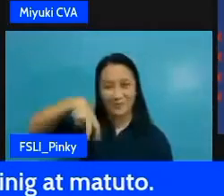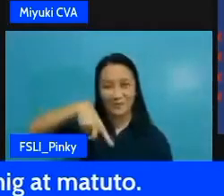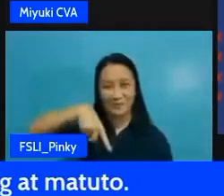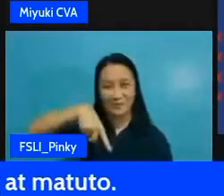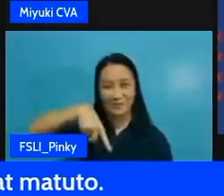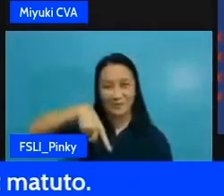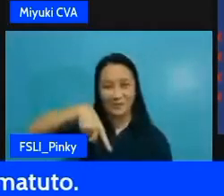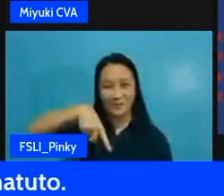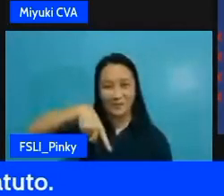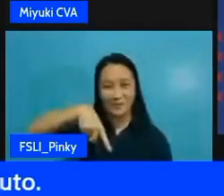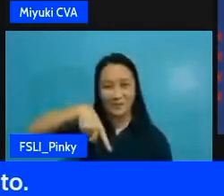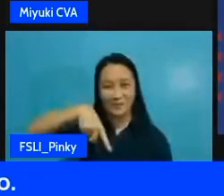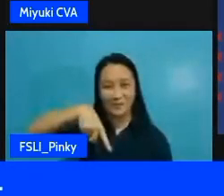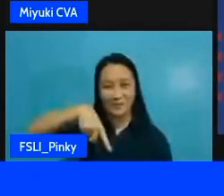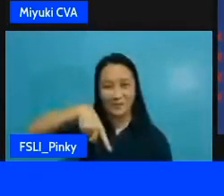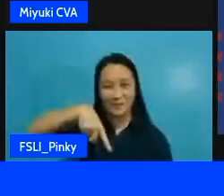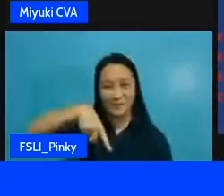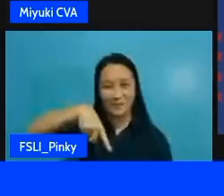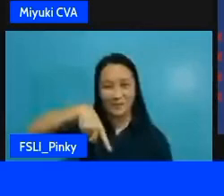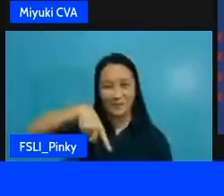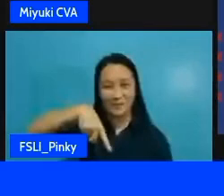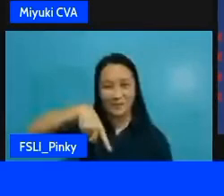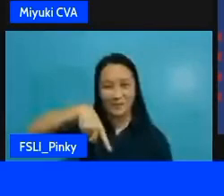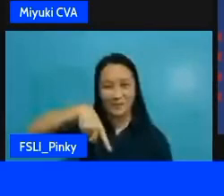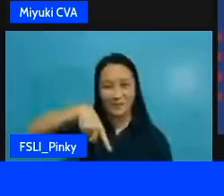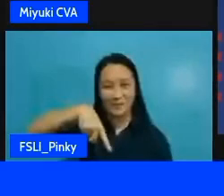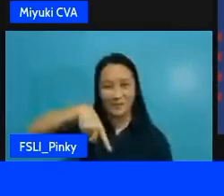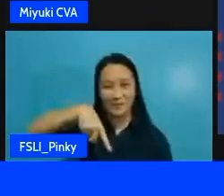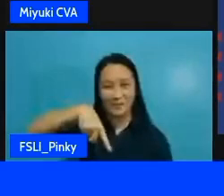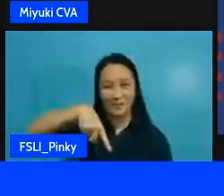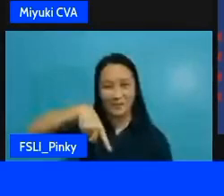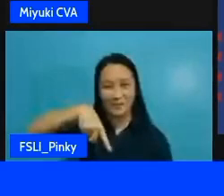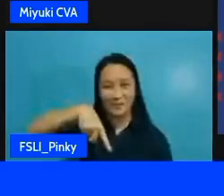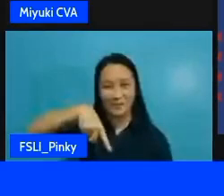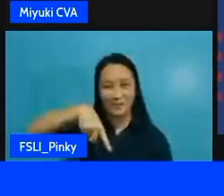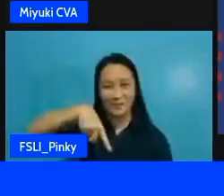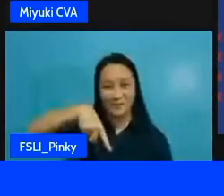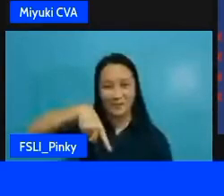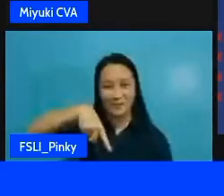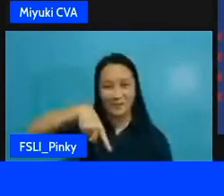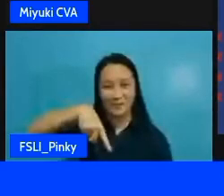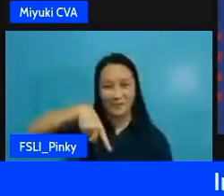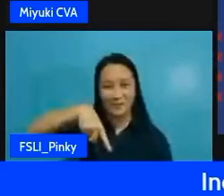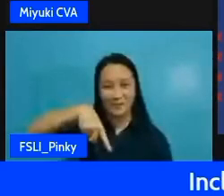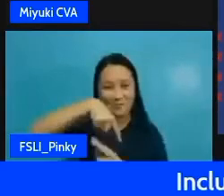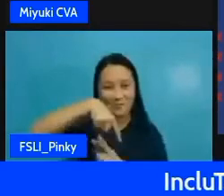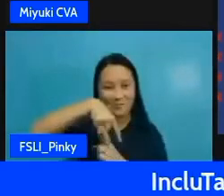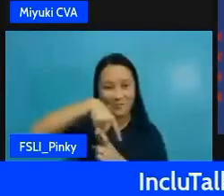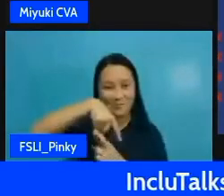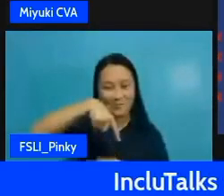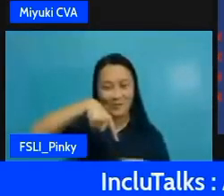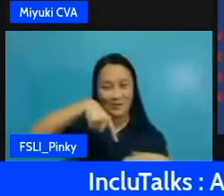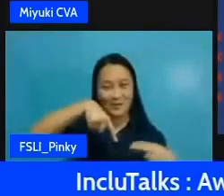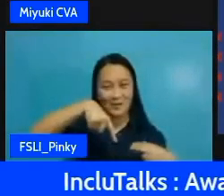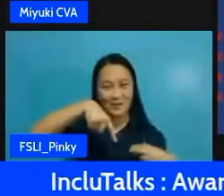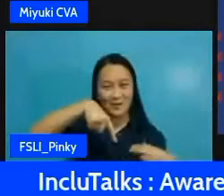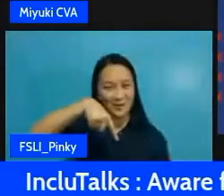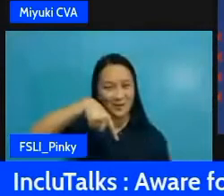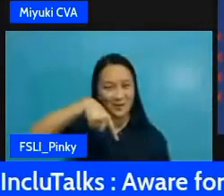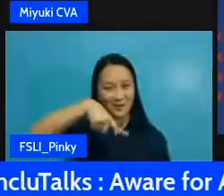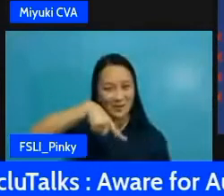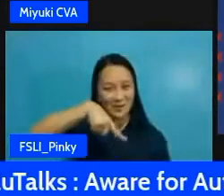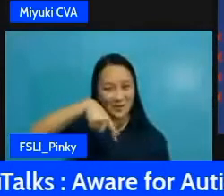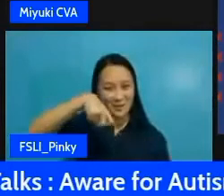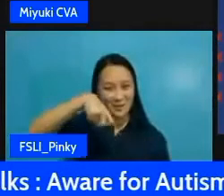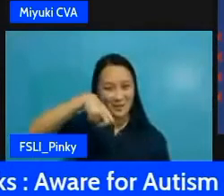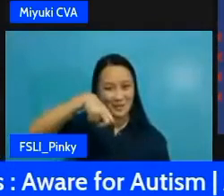use your right toe and slide and switch